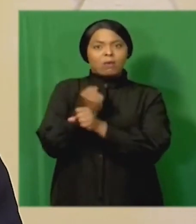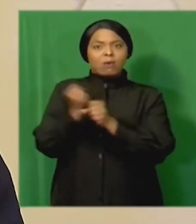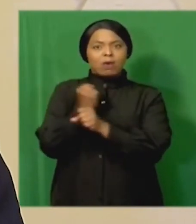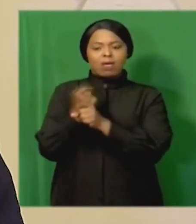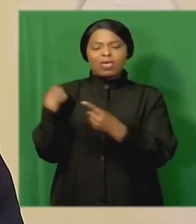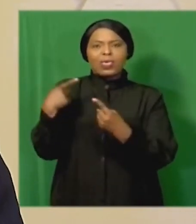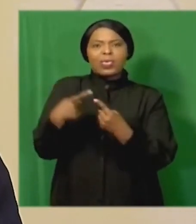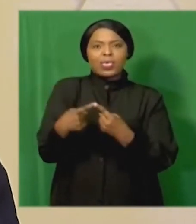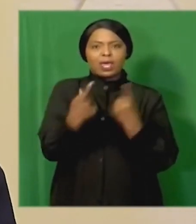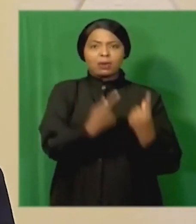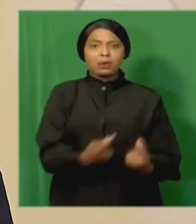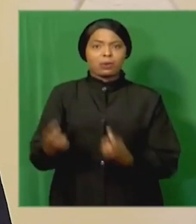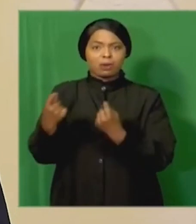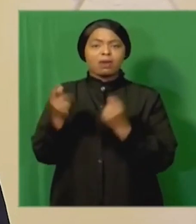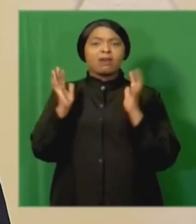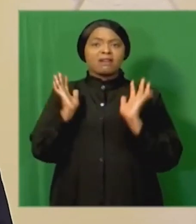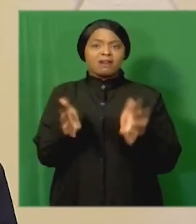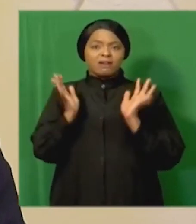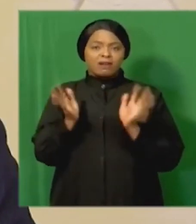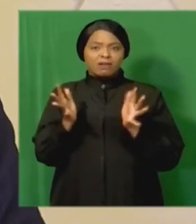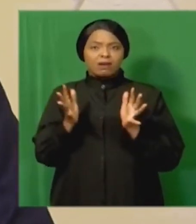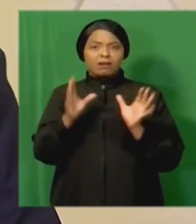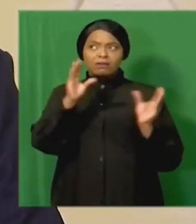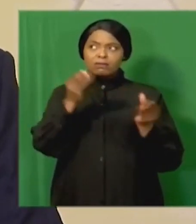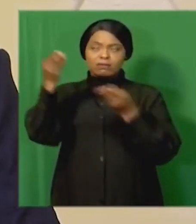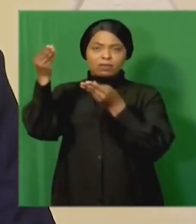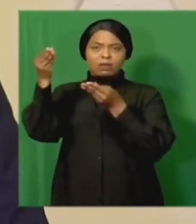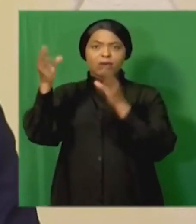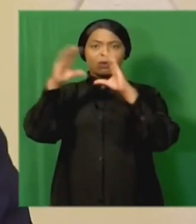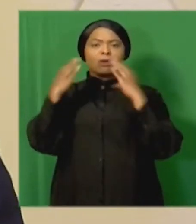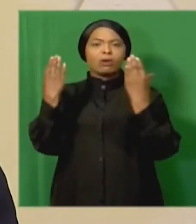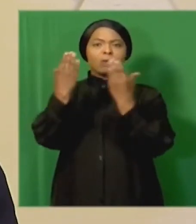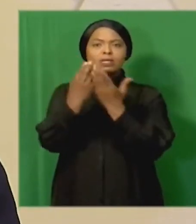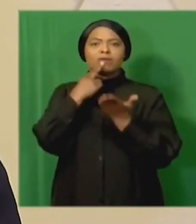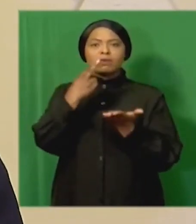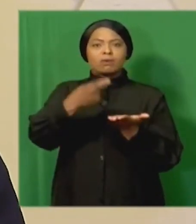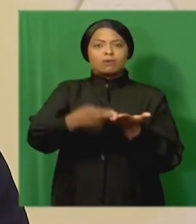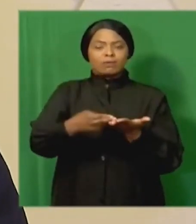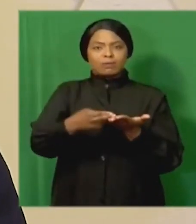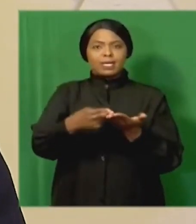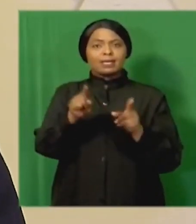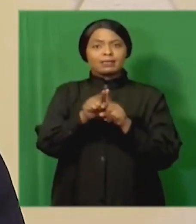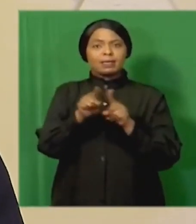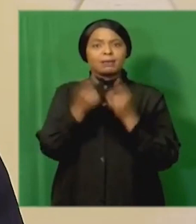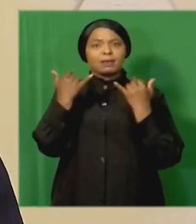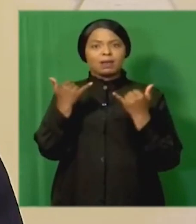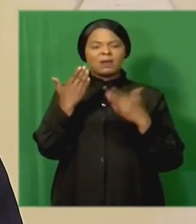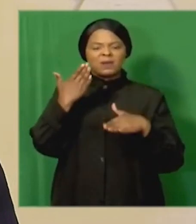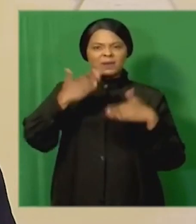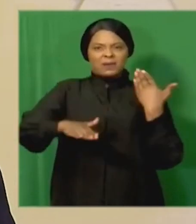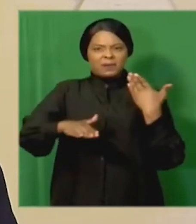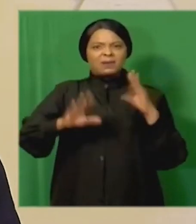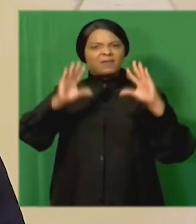already been done to give effect to the Commission's recommendations and forever bring an end to